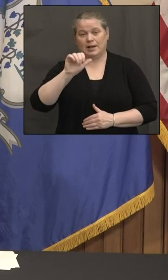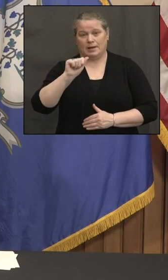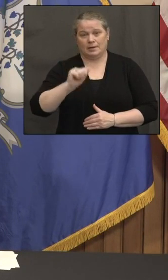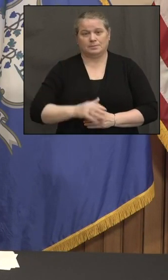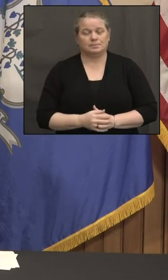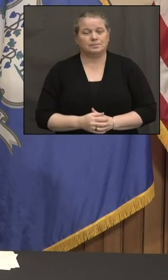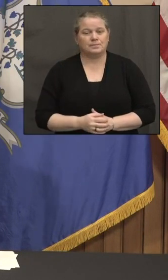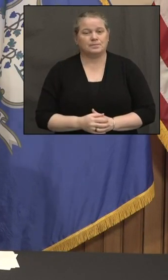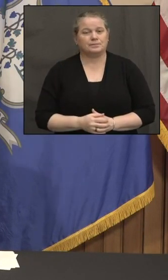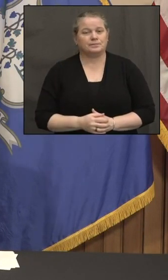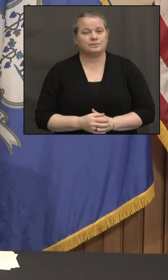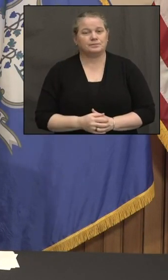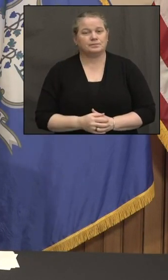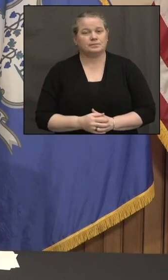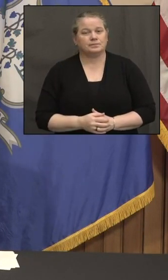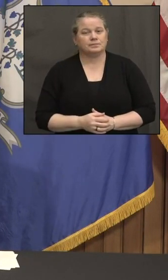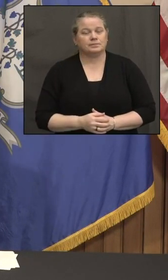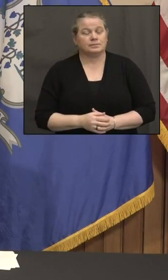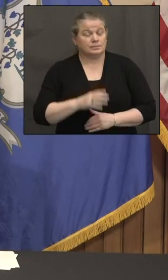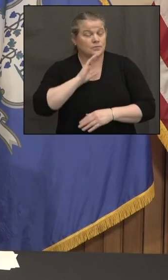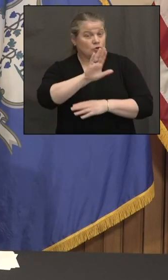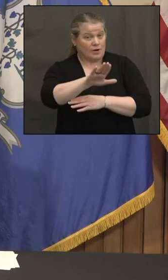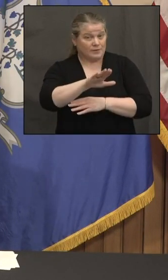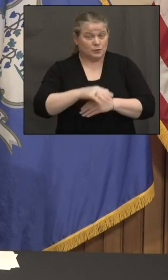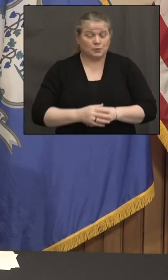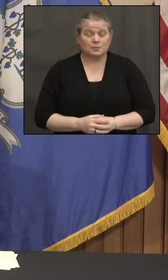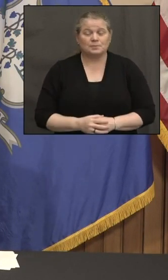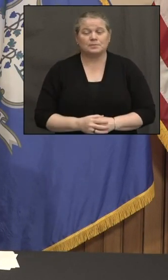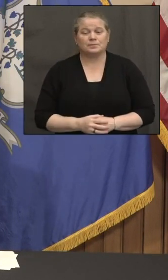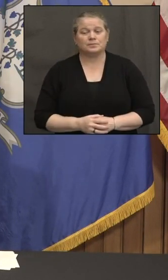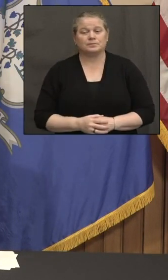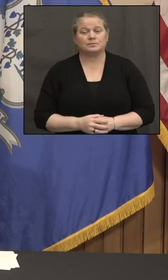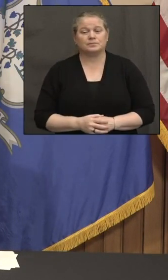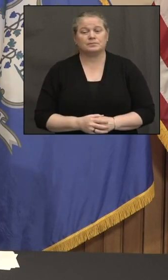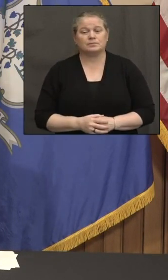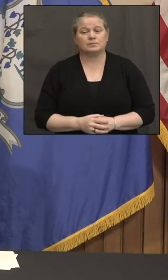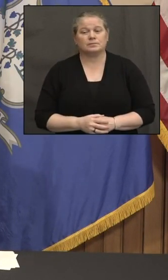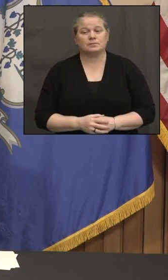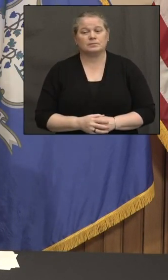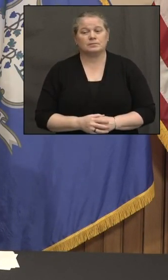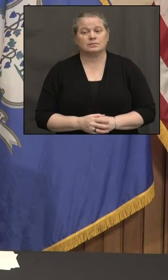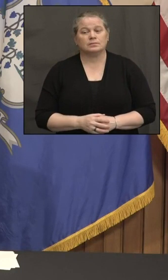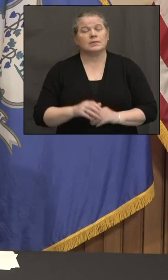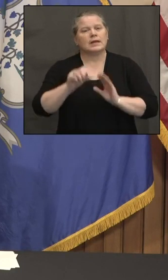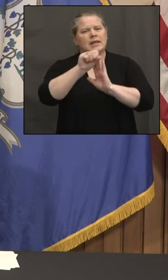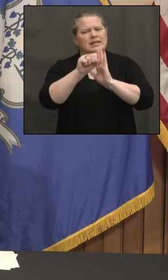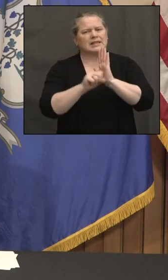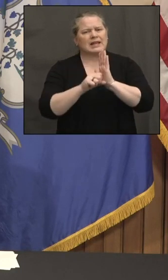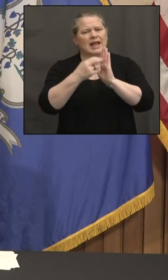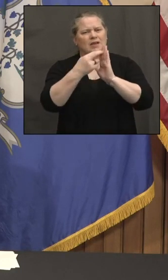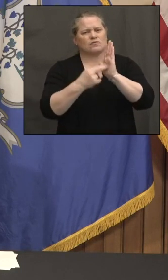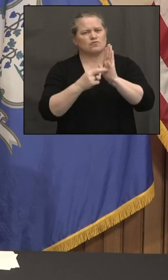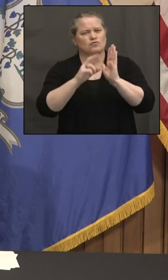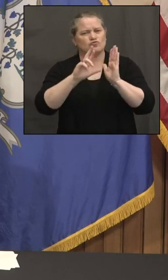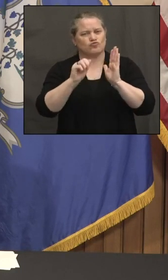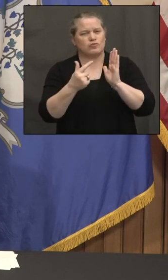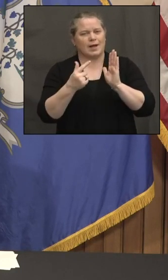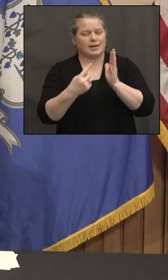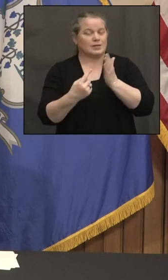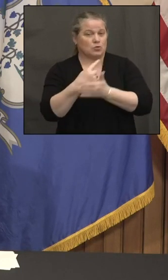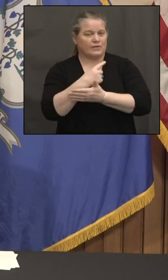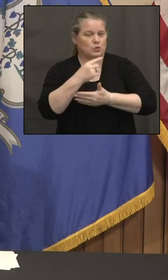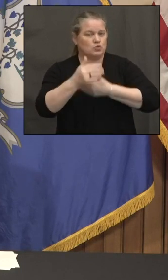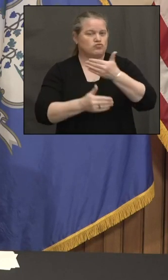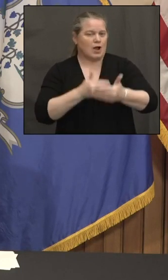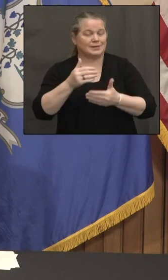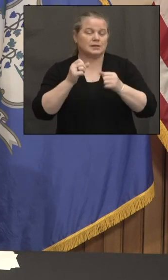Uh, good afternoon. The, uh, state's regulation review process can be somewhat slow. Uh, I guess, when is, when is the idea